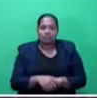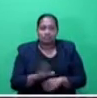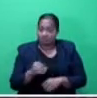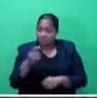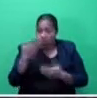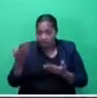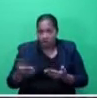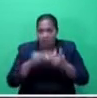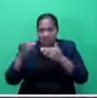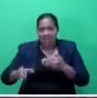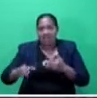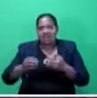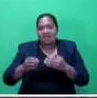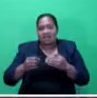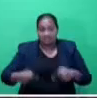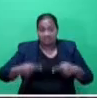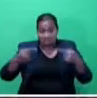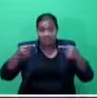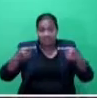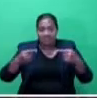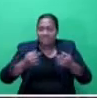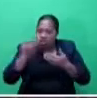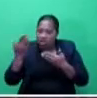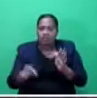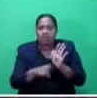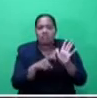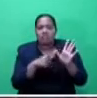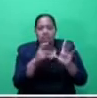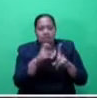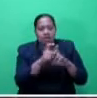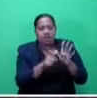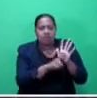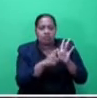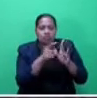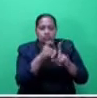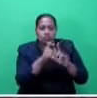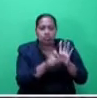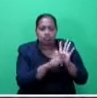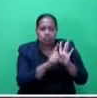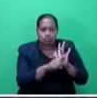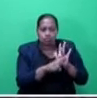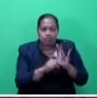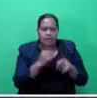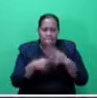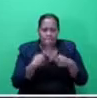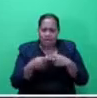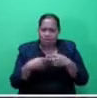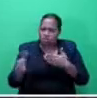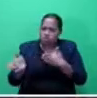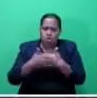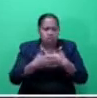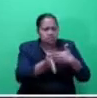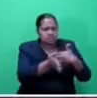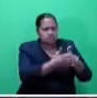Opposition and of course, the Honourable Rondonro as well about the closure of our border in what